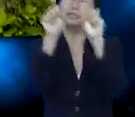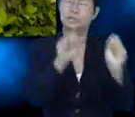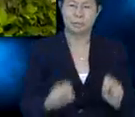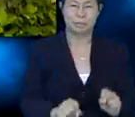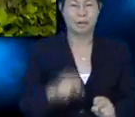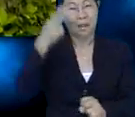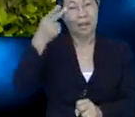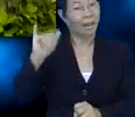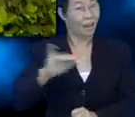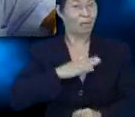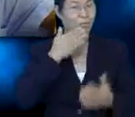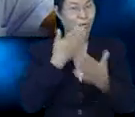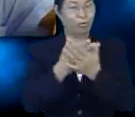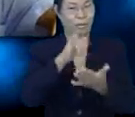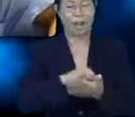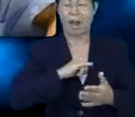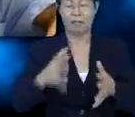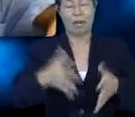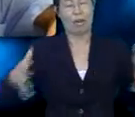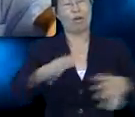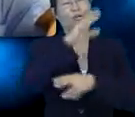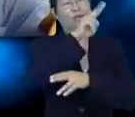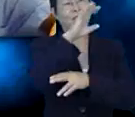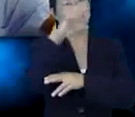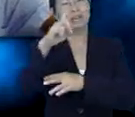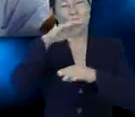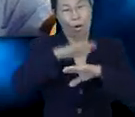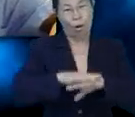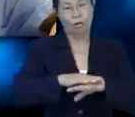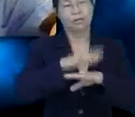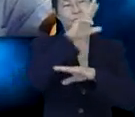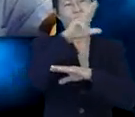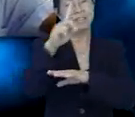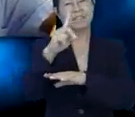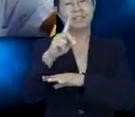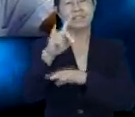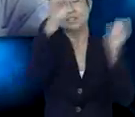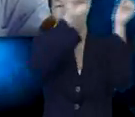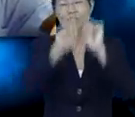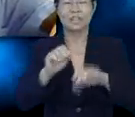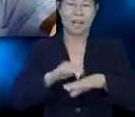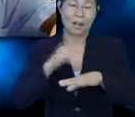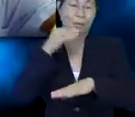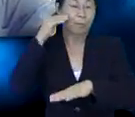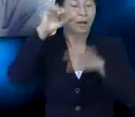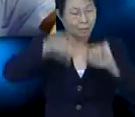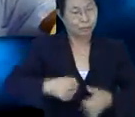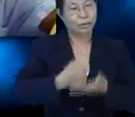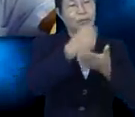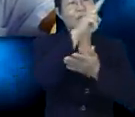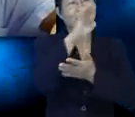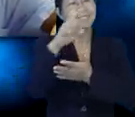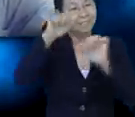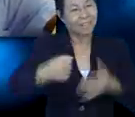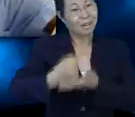Three-dimensional shapes. Hey, I'm good at that. And I've got lots of VCDs on three-dimensional shapes at home. I'm sure the